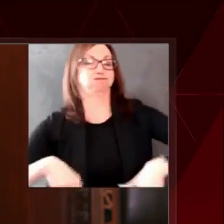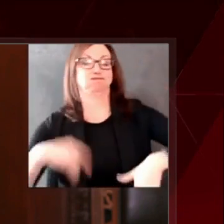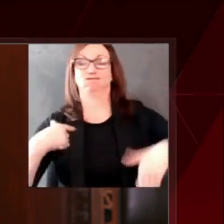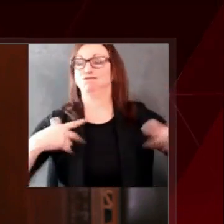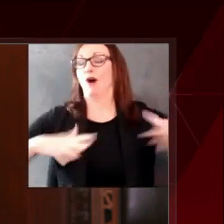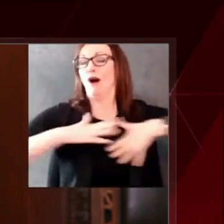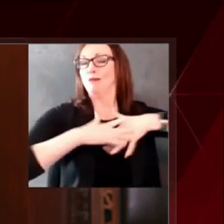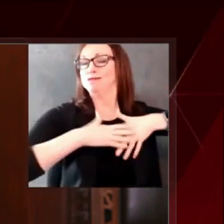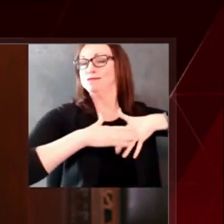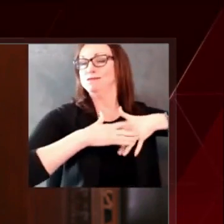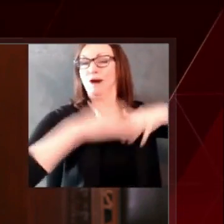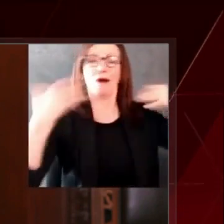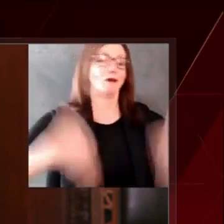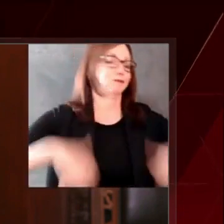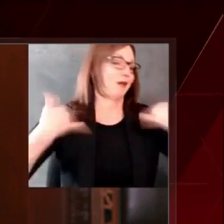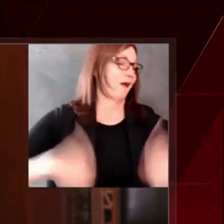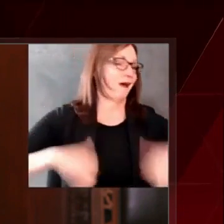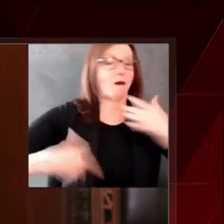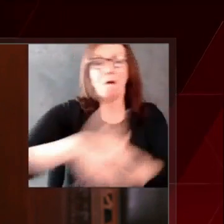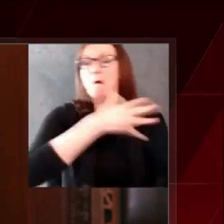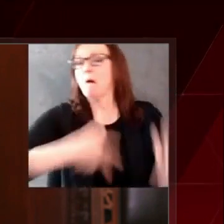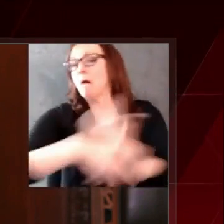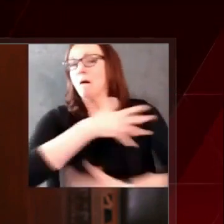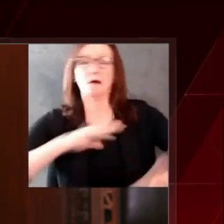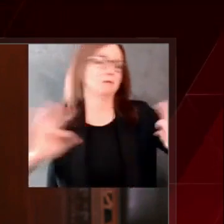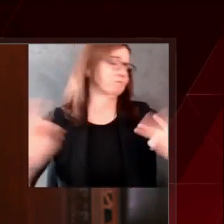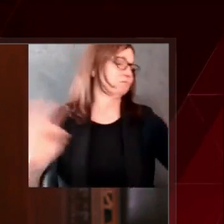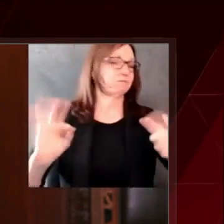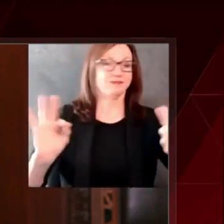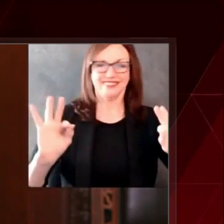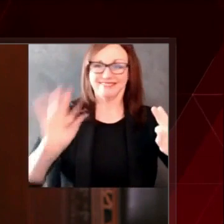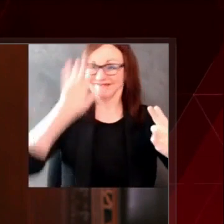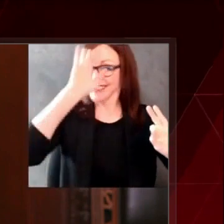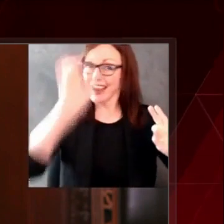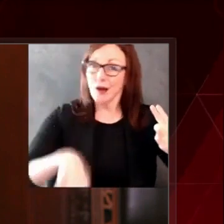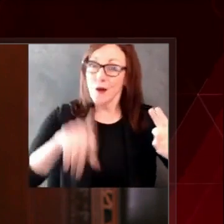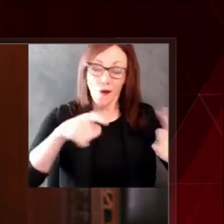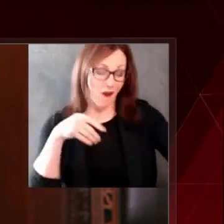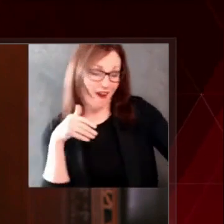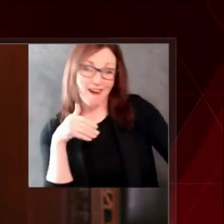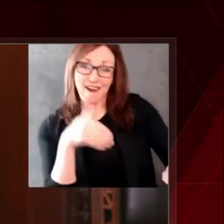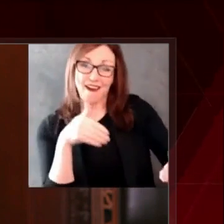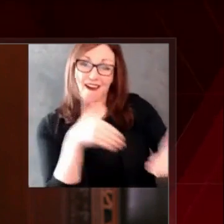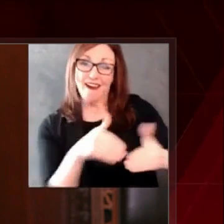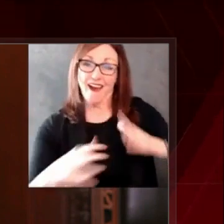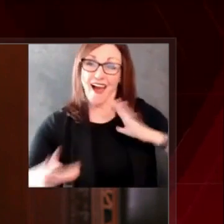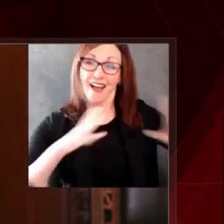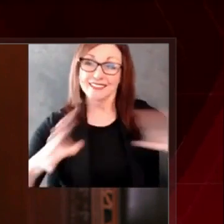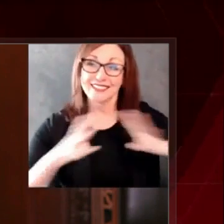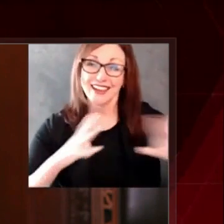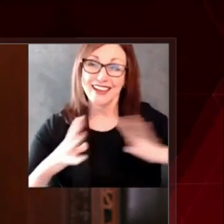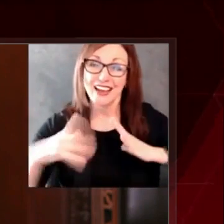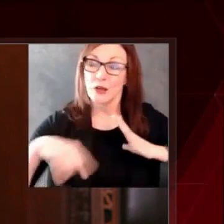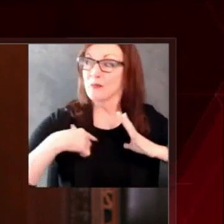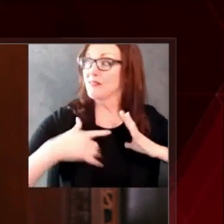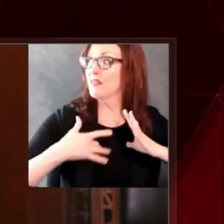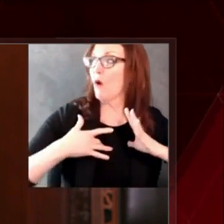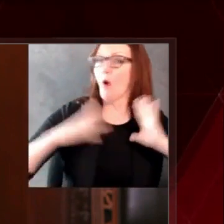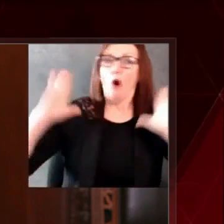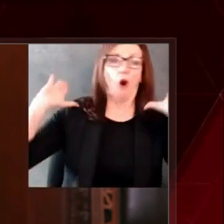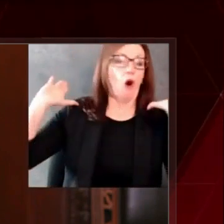are asking folks to continue doing your part to help keep our health care workers, our families, and our communities healthy and safe.